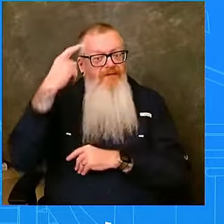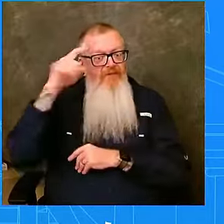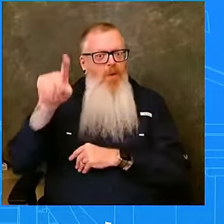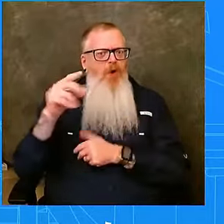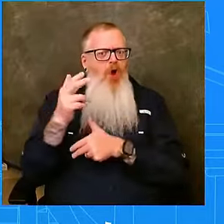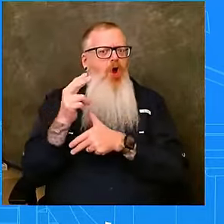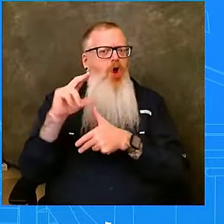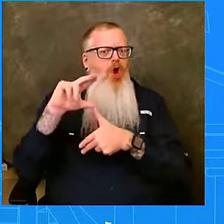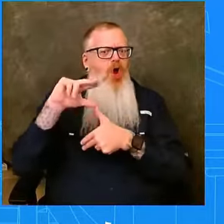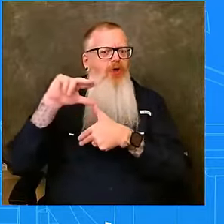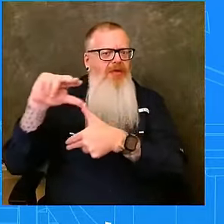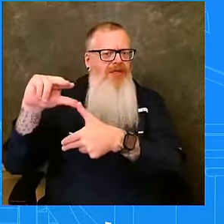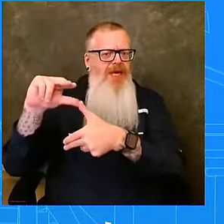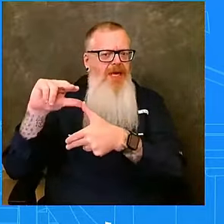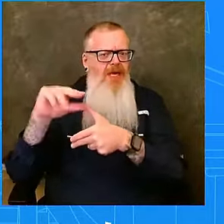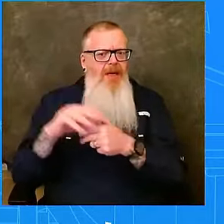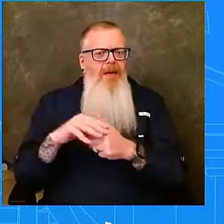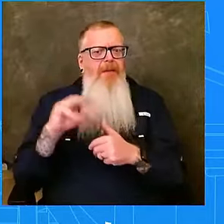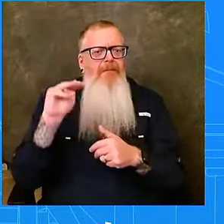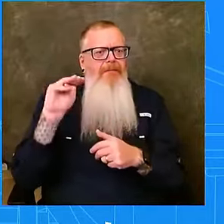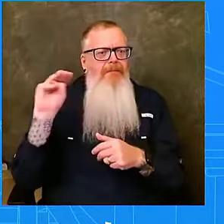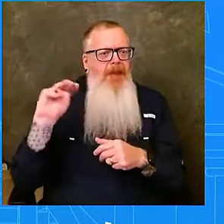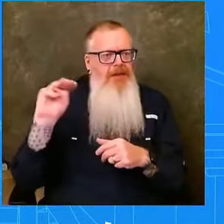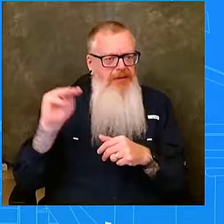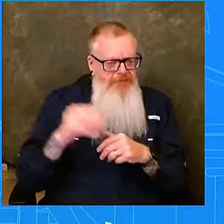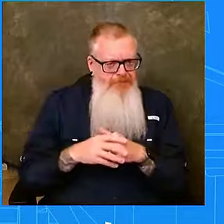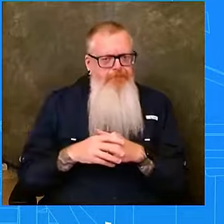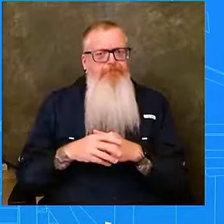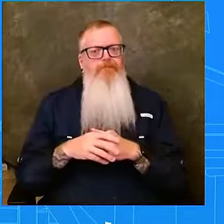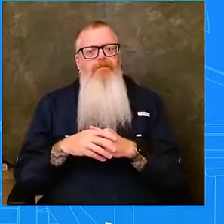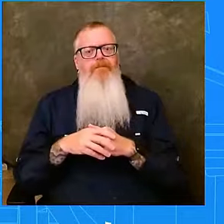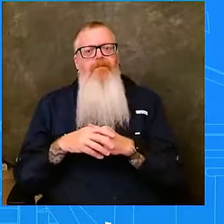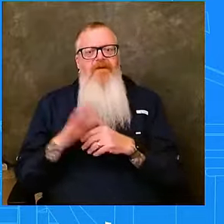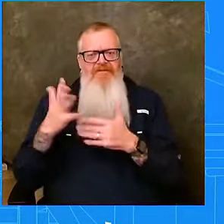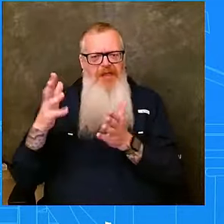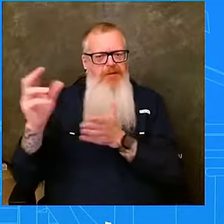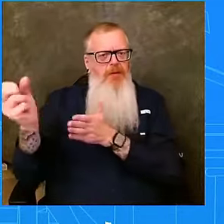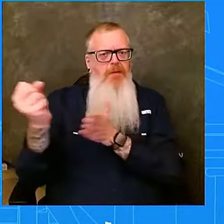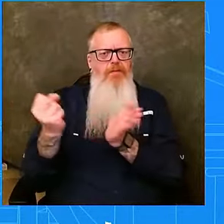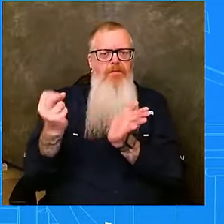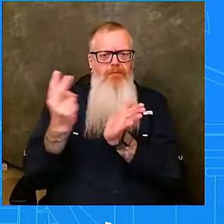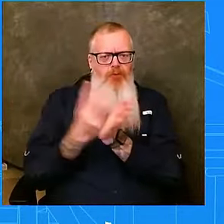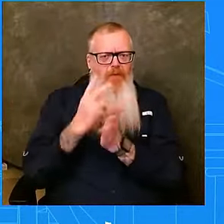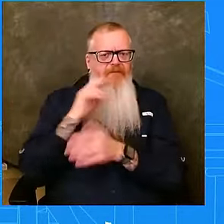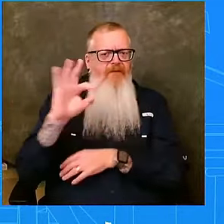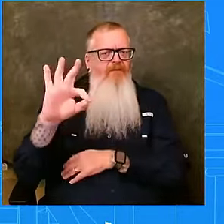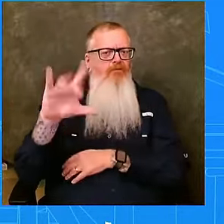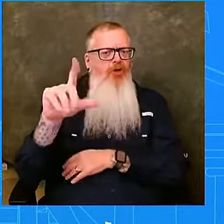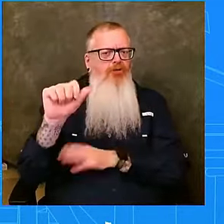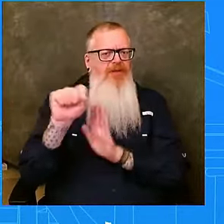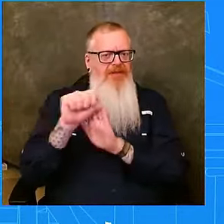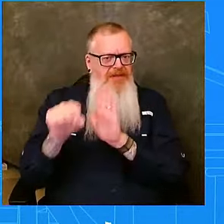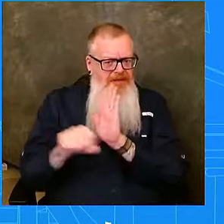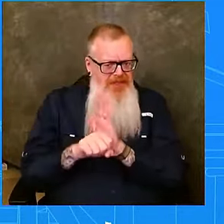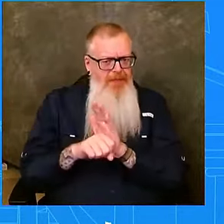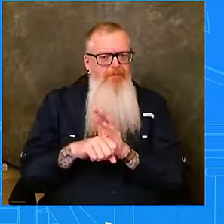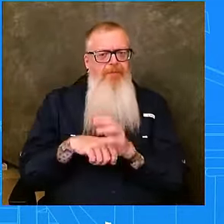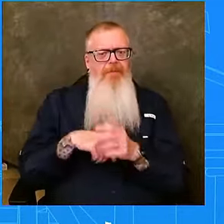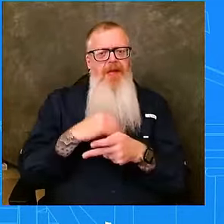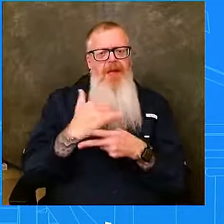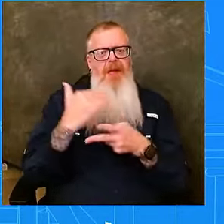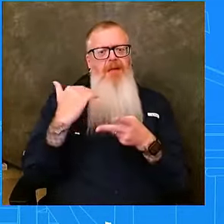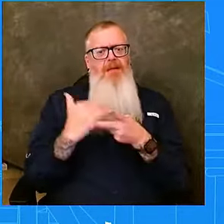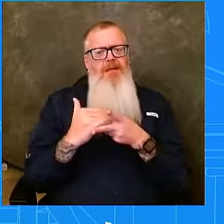Florida and the Seminole tribe of Florida's request for an emergency